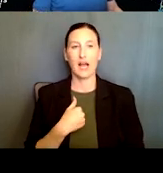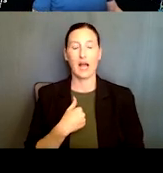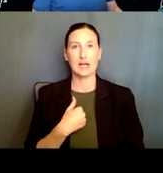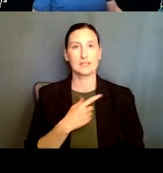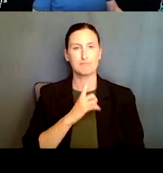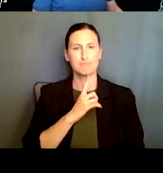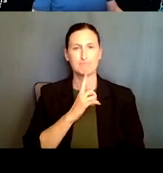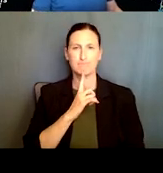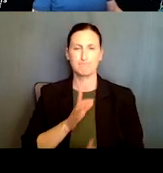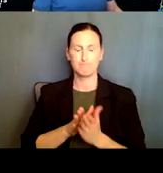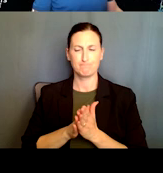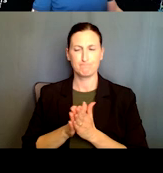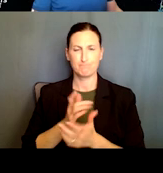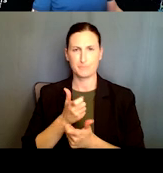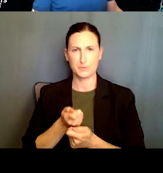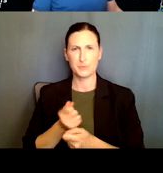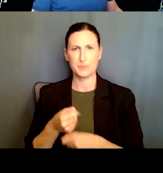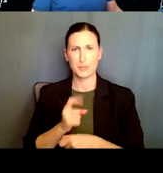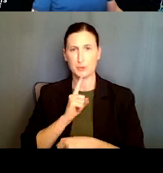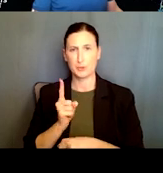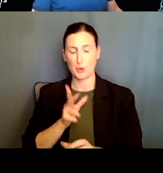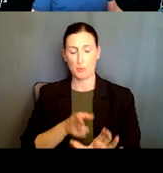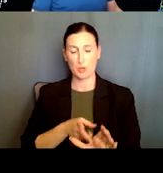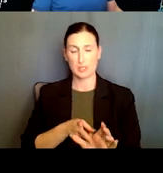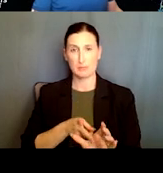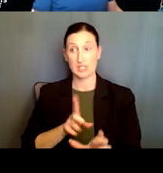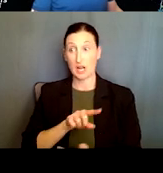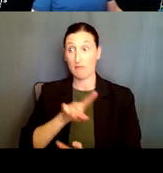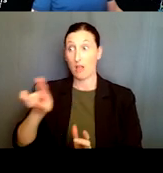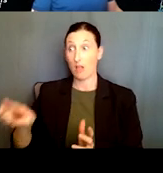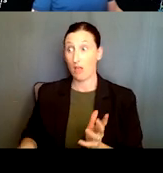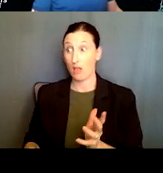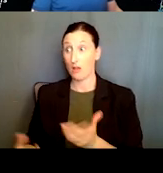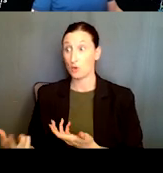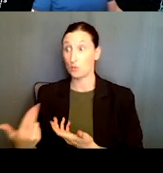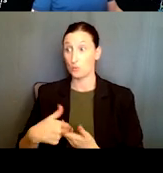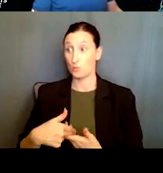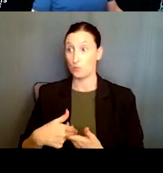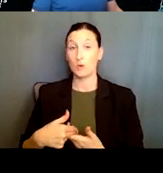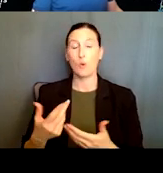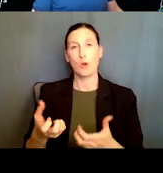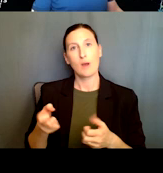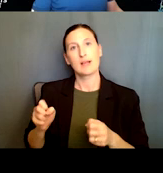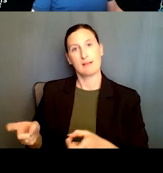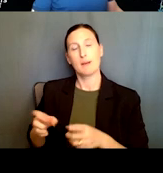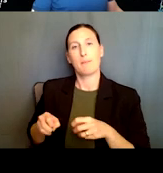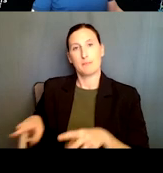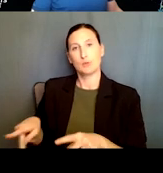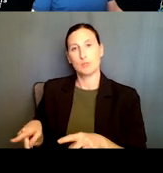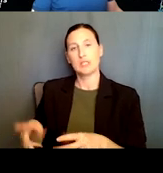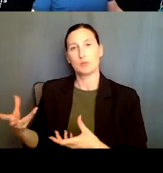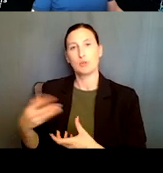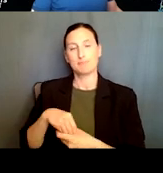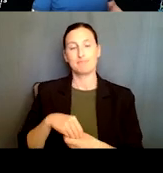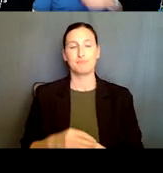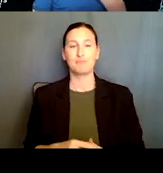making sure that the participation of such groups is expanded. So all